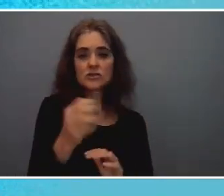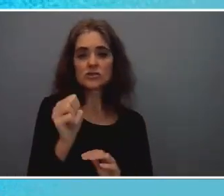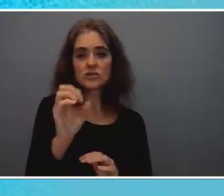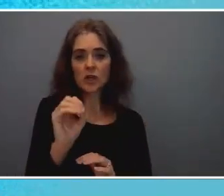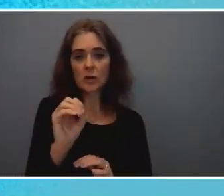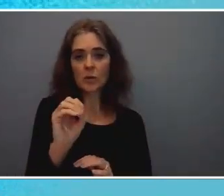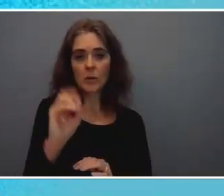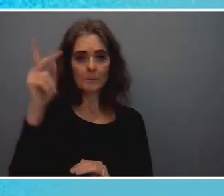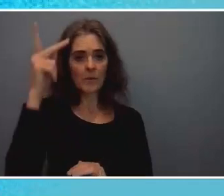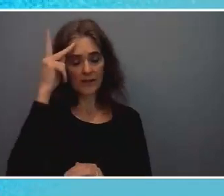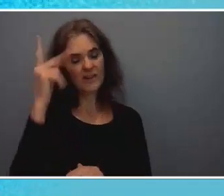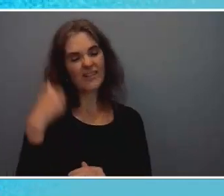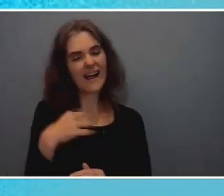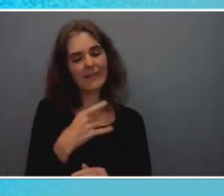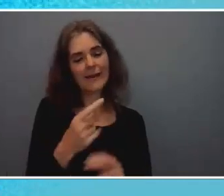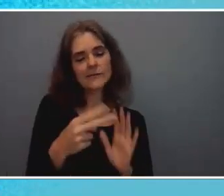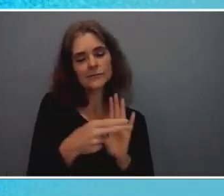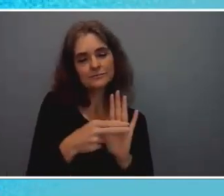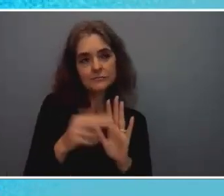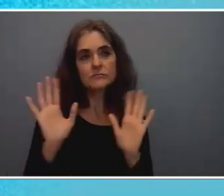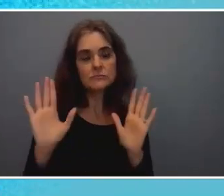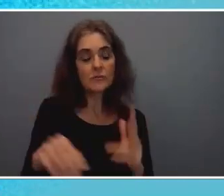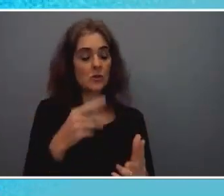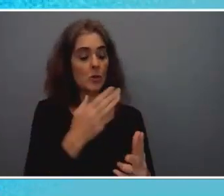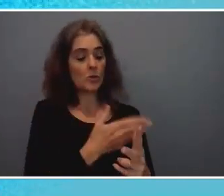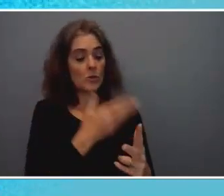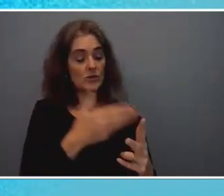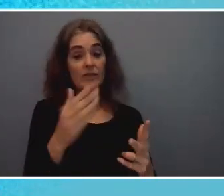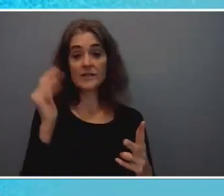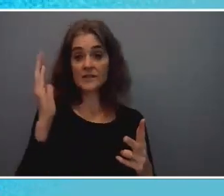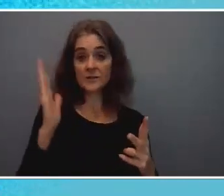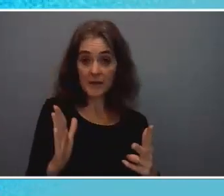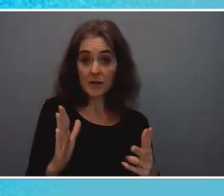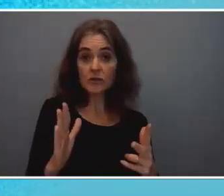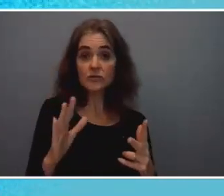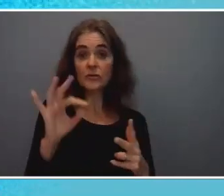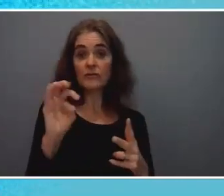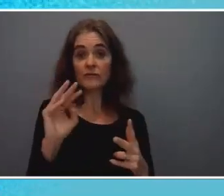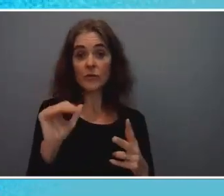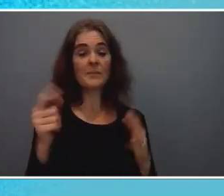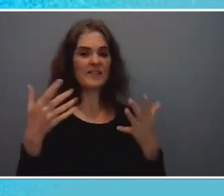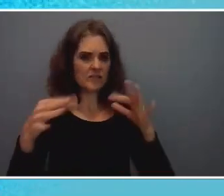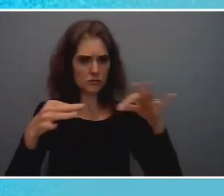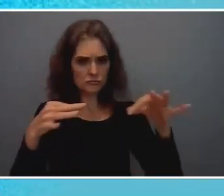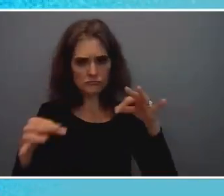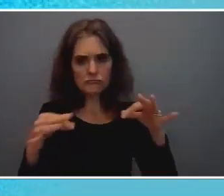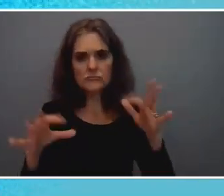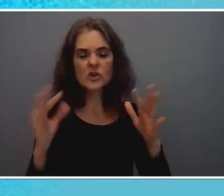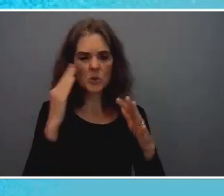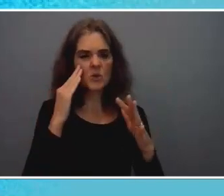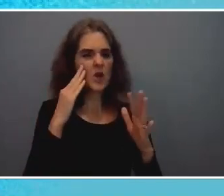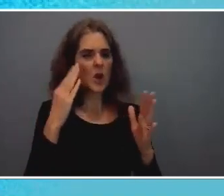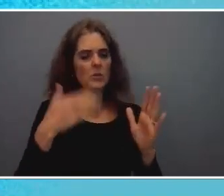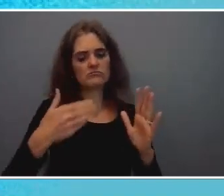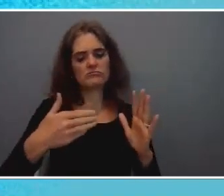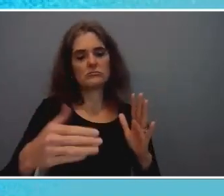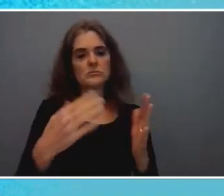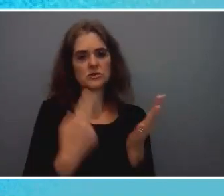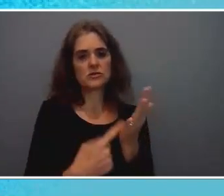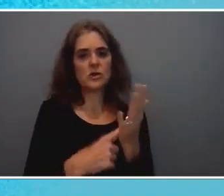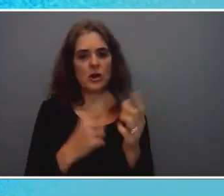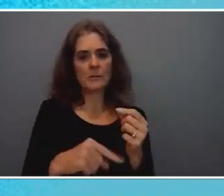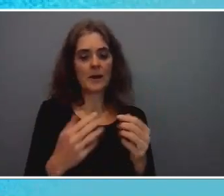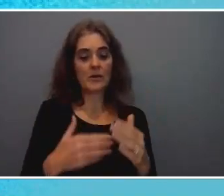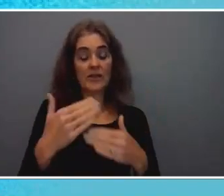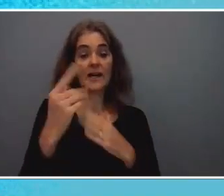our speakers you know understand the format what's happening and exactly what we're going to be talking about over the course of the next hour so with that